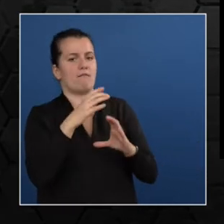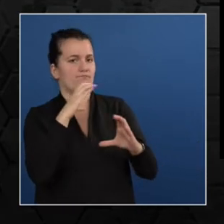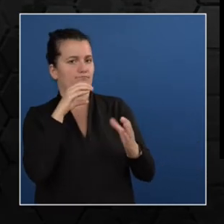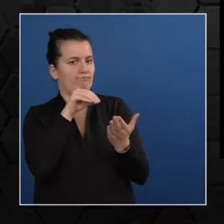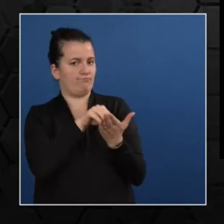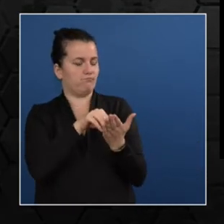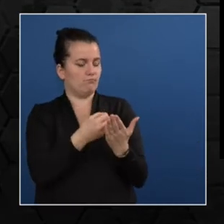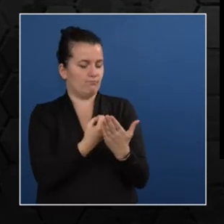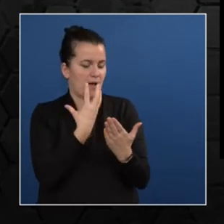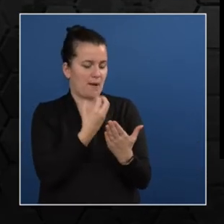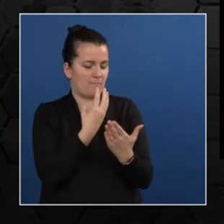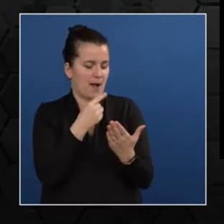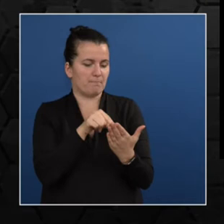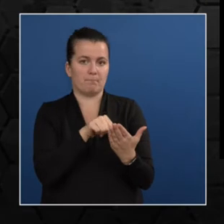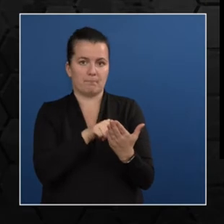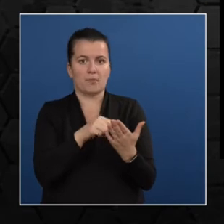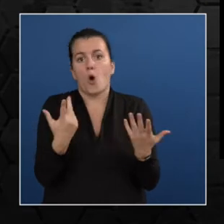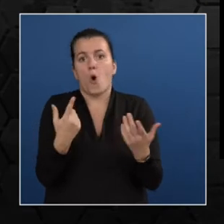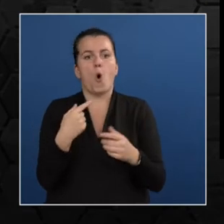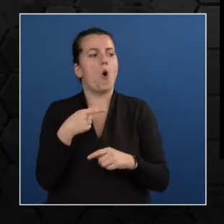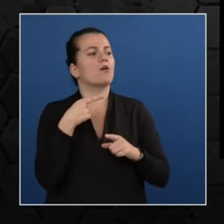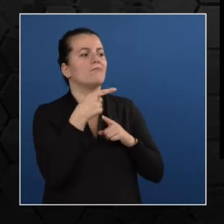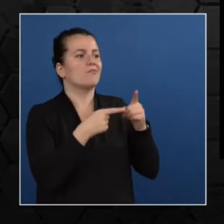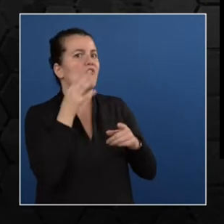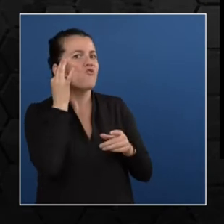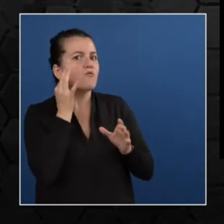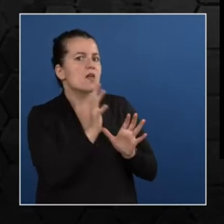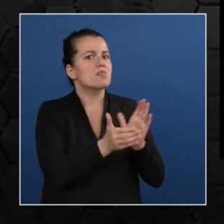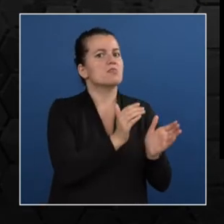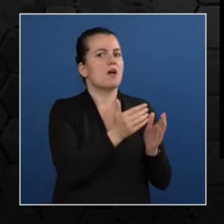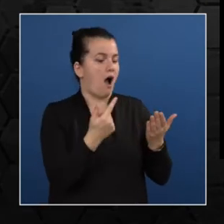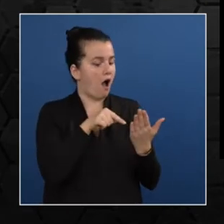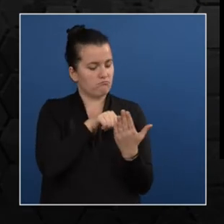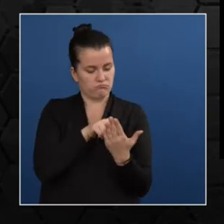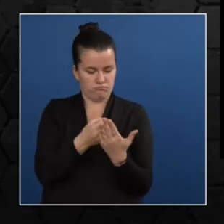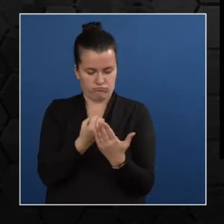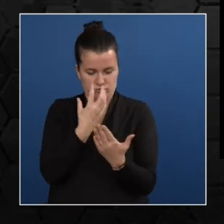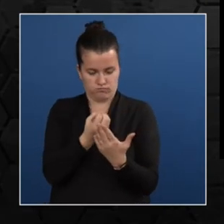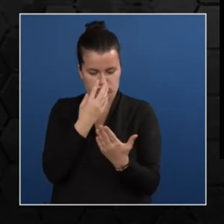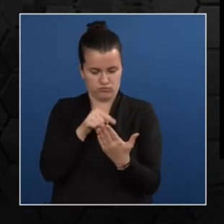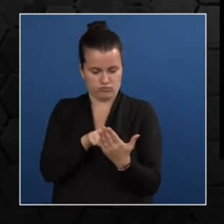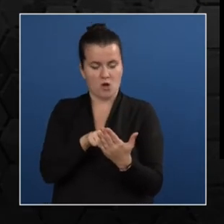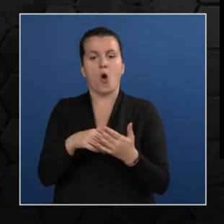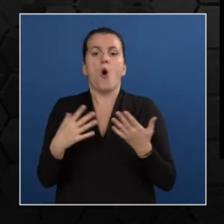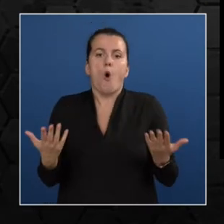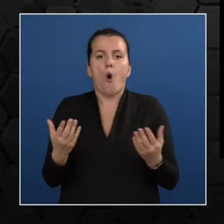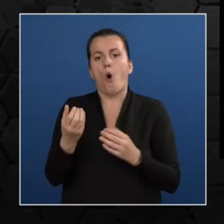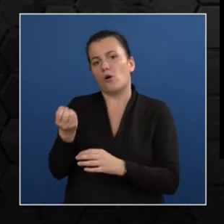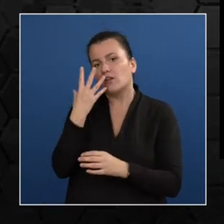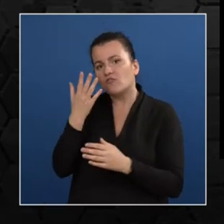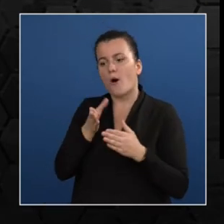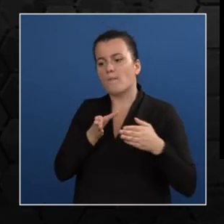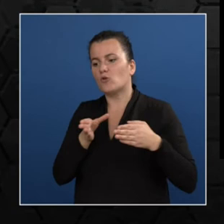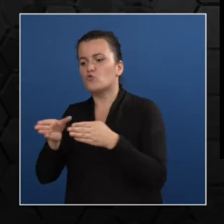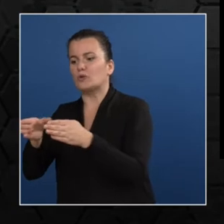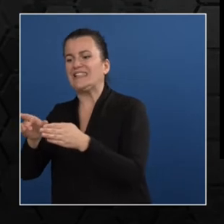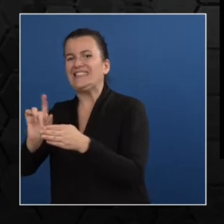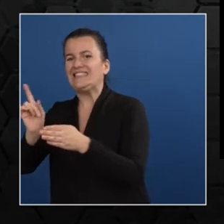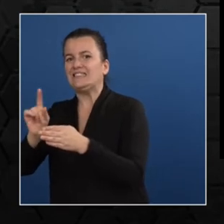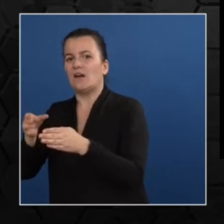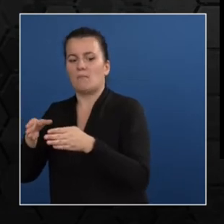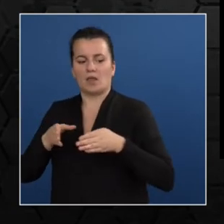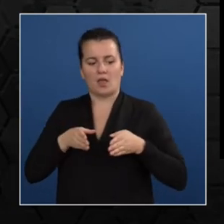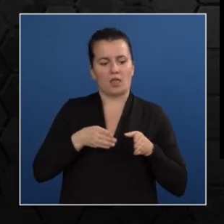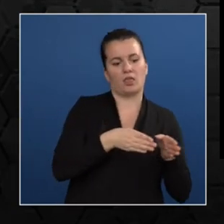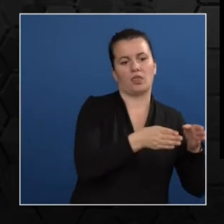button, your PCR vans would be at the service. It could also deem which routes are safer by analyzing data from previous tours